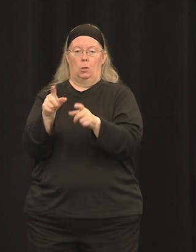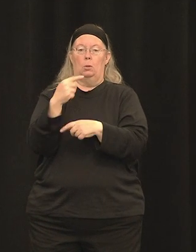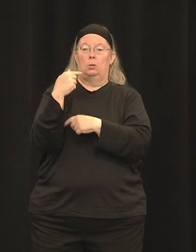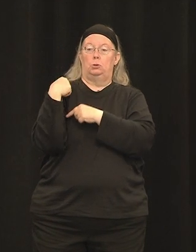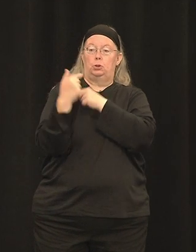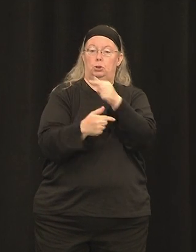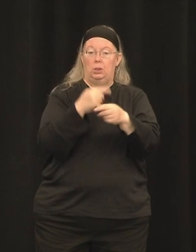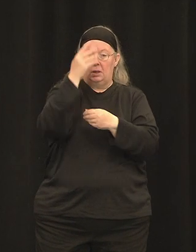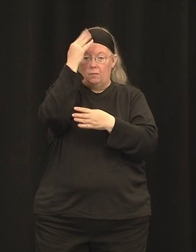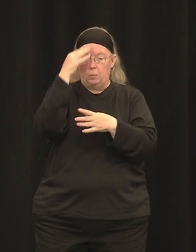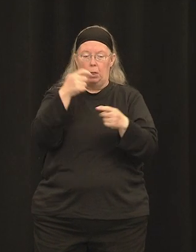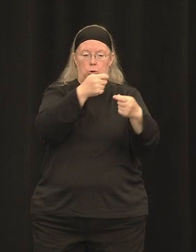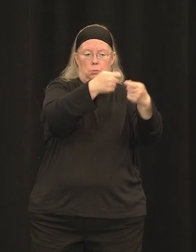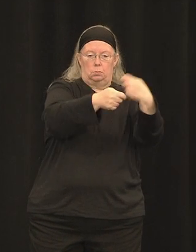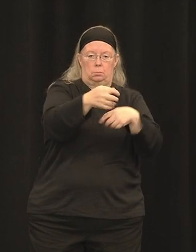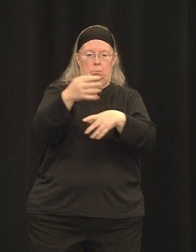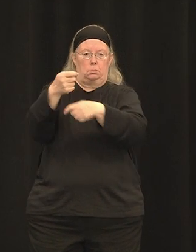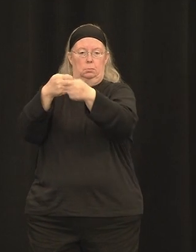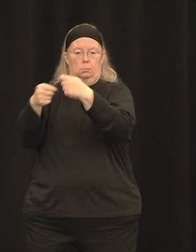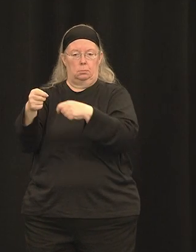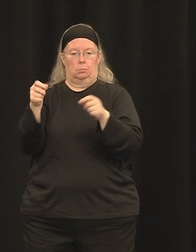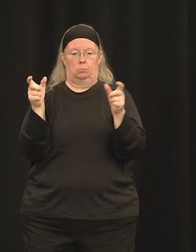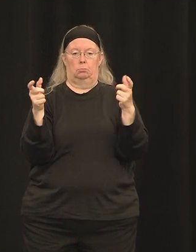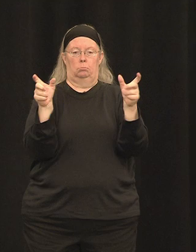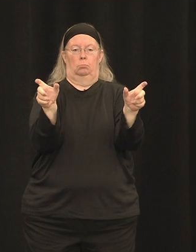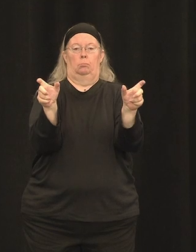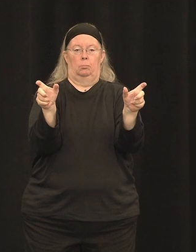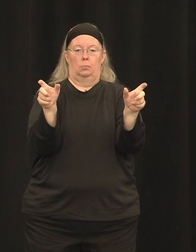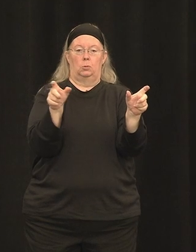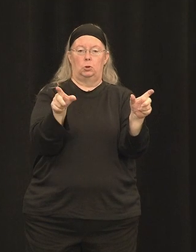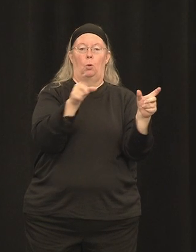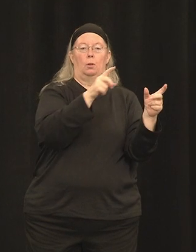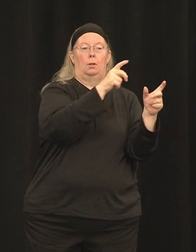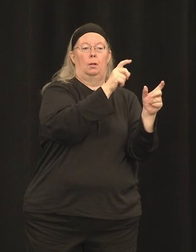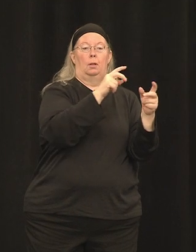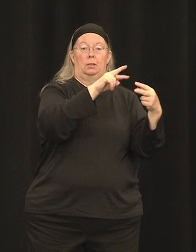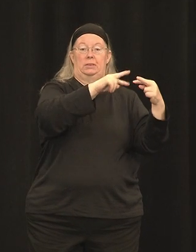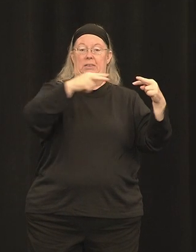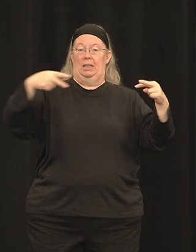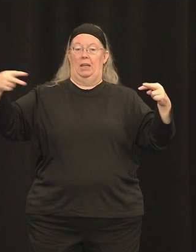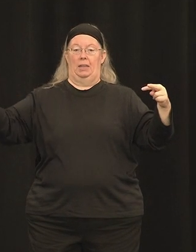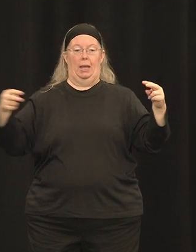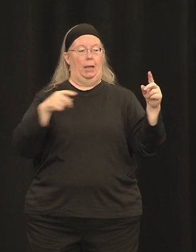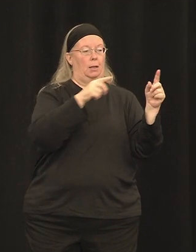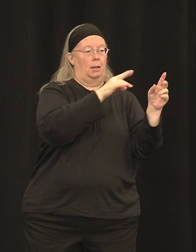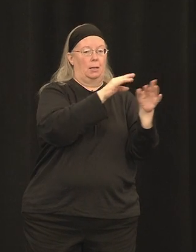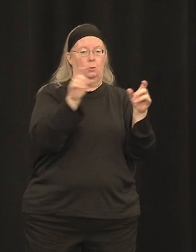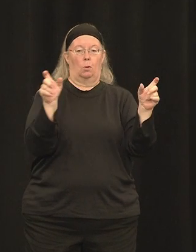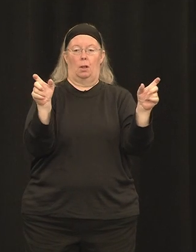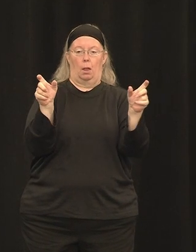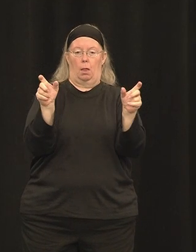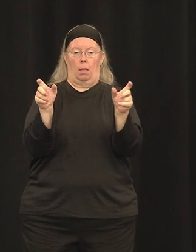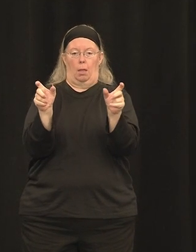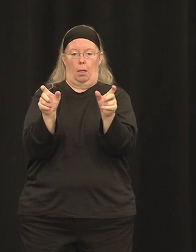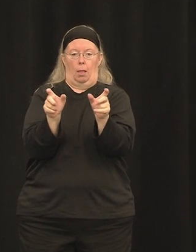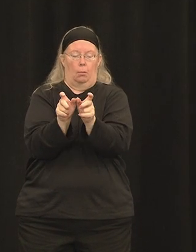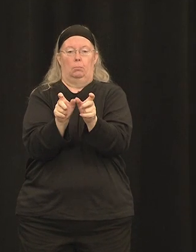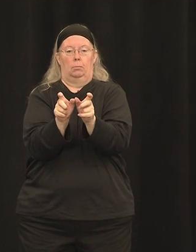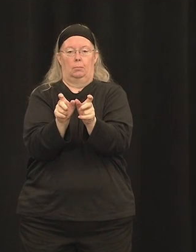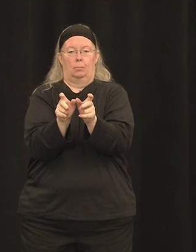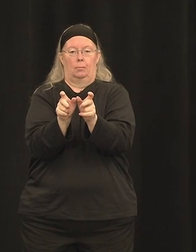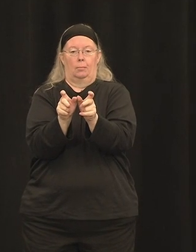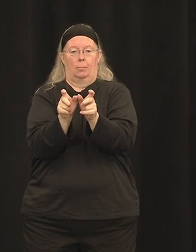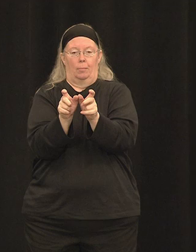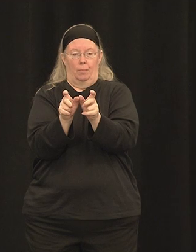two halves find each other and go on to make the full-length myosin 7A gene, which then goes on to make the full-length myosin 7A